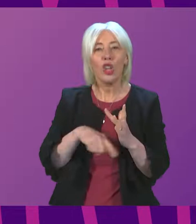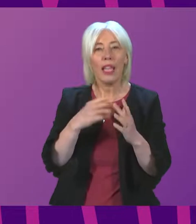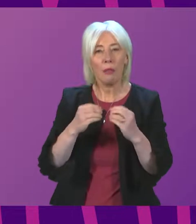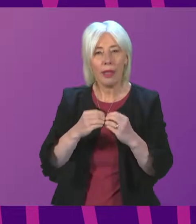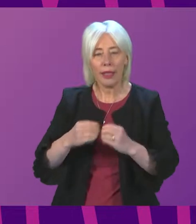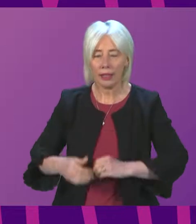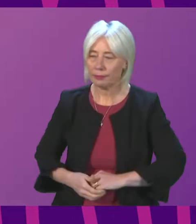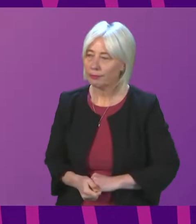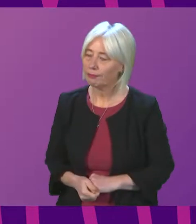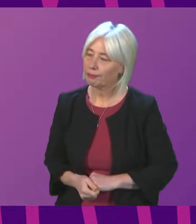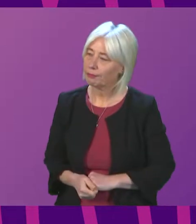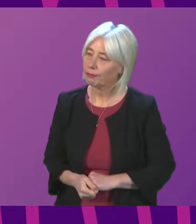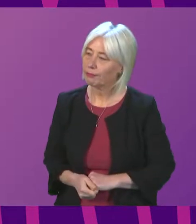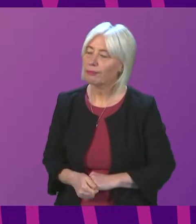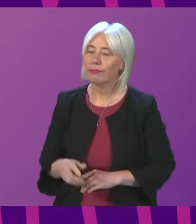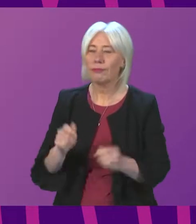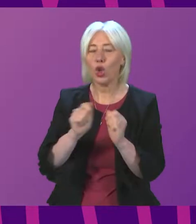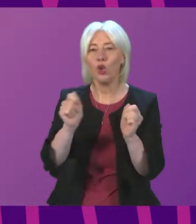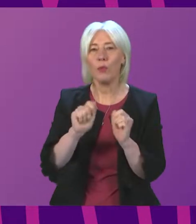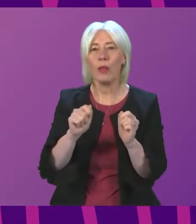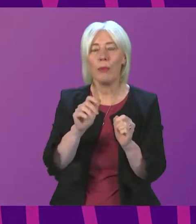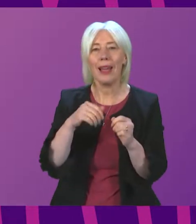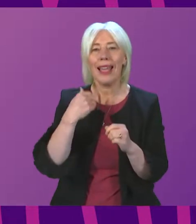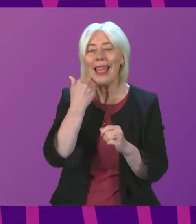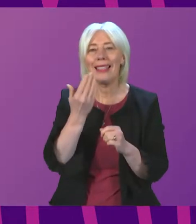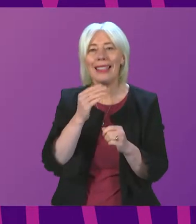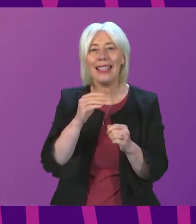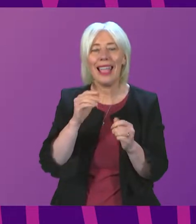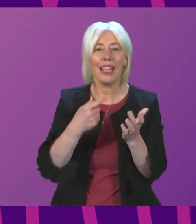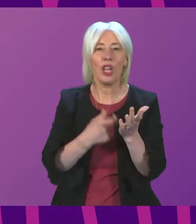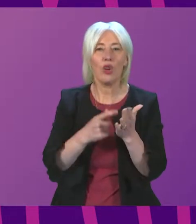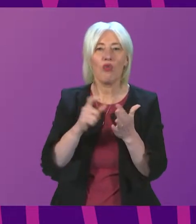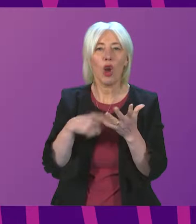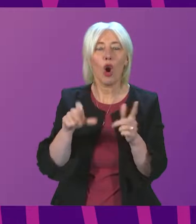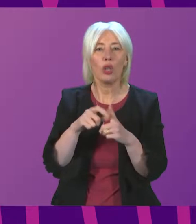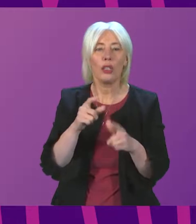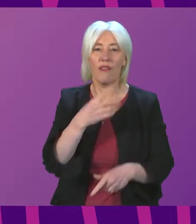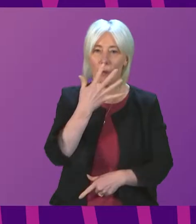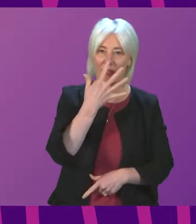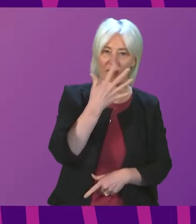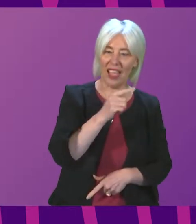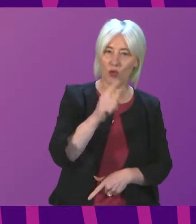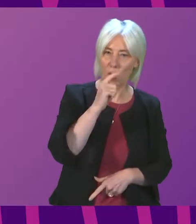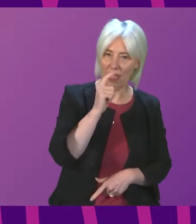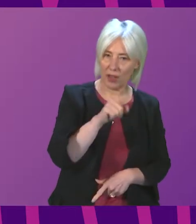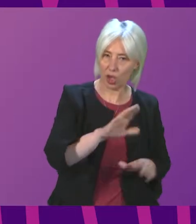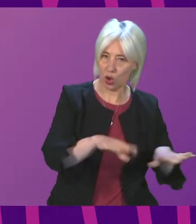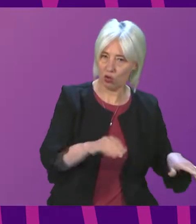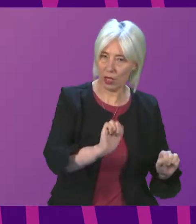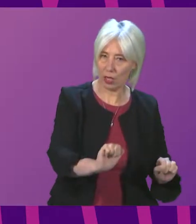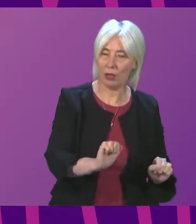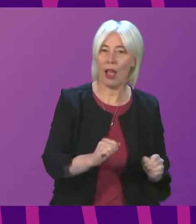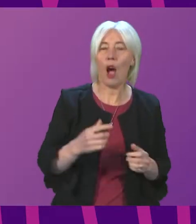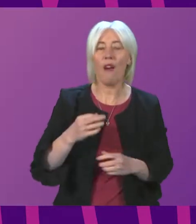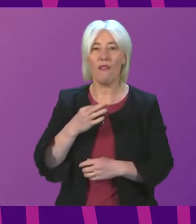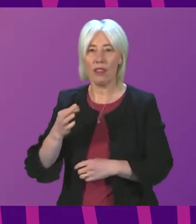The Daily Record reported that four children aged between 5 and 11 and clinically vulnerable were given Covid